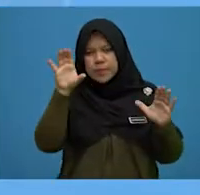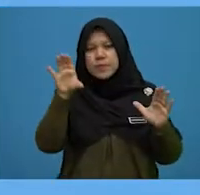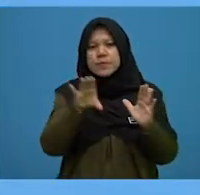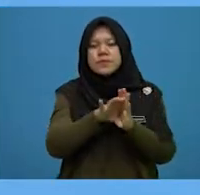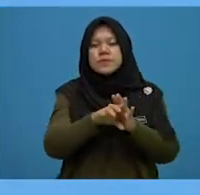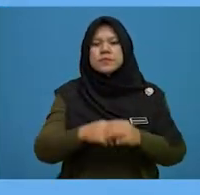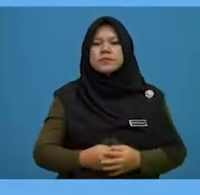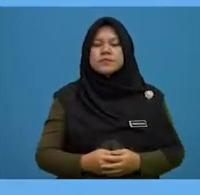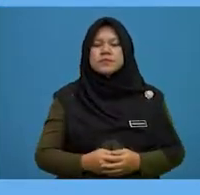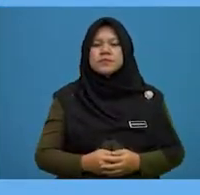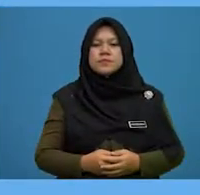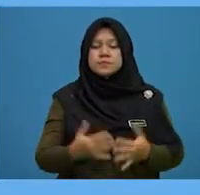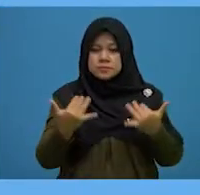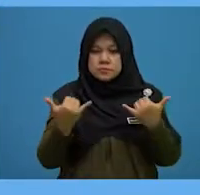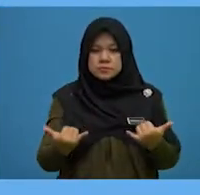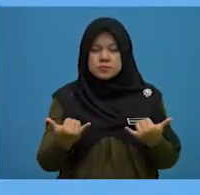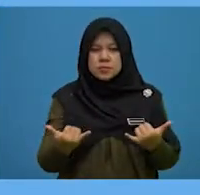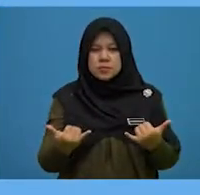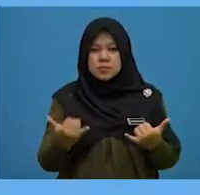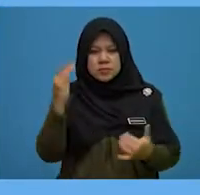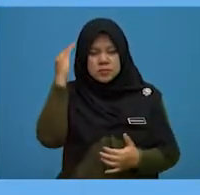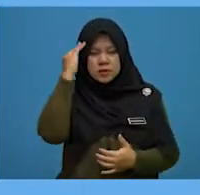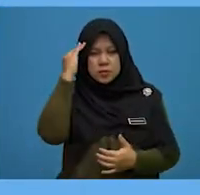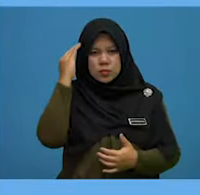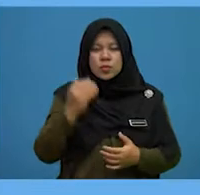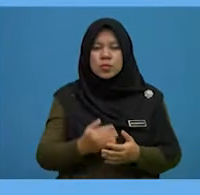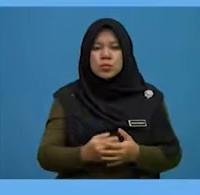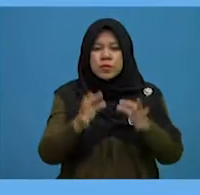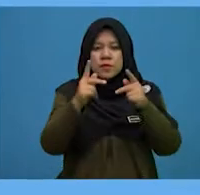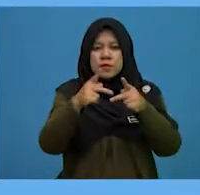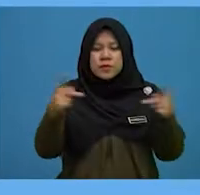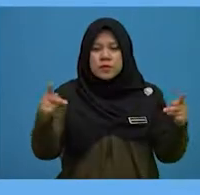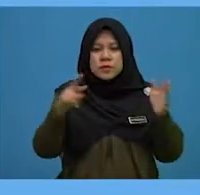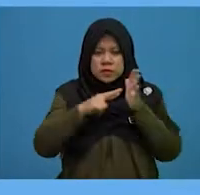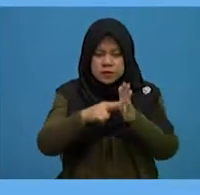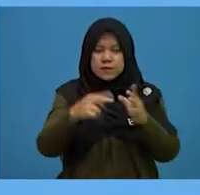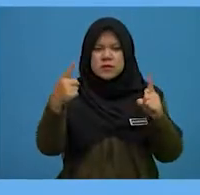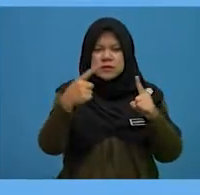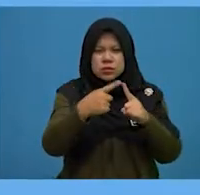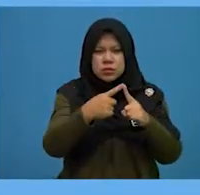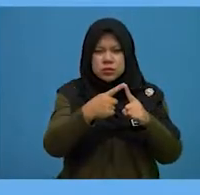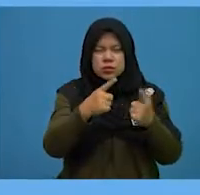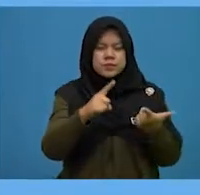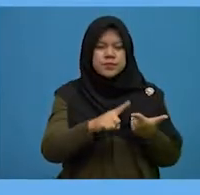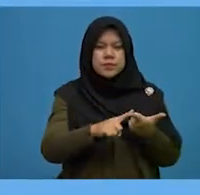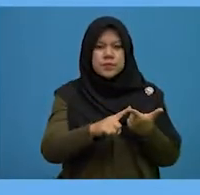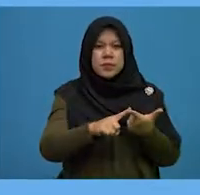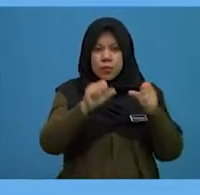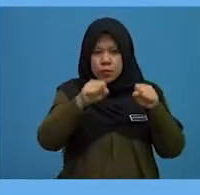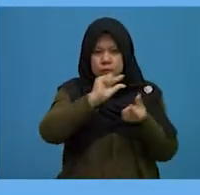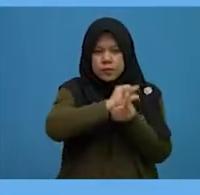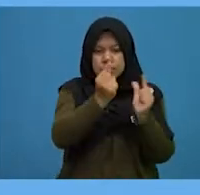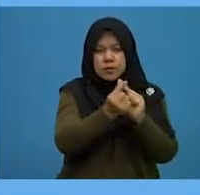So, now you know that these phrases refers to, can be replaced by,